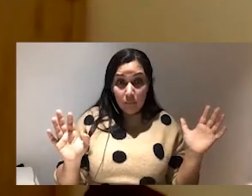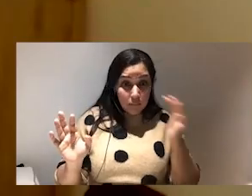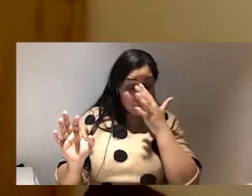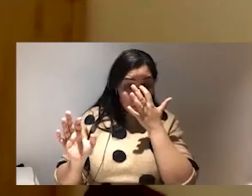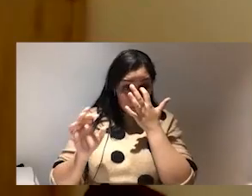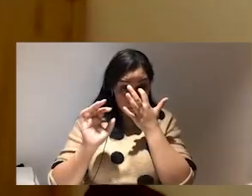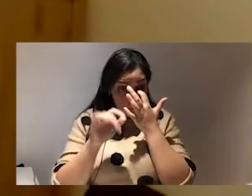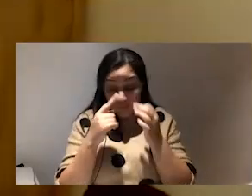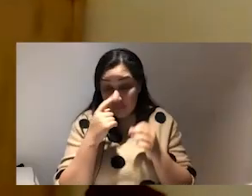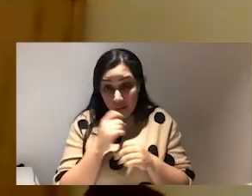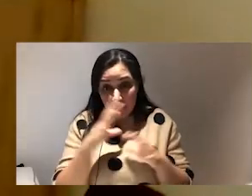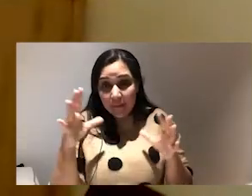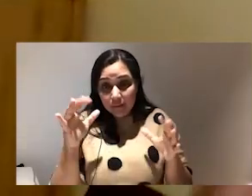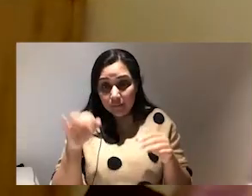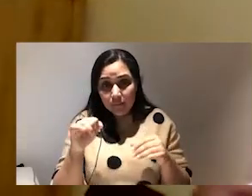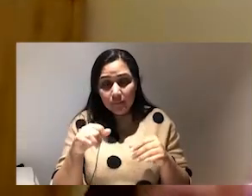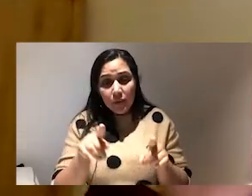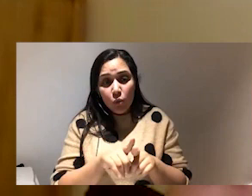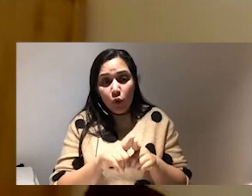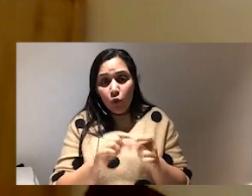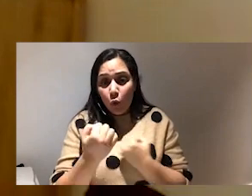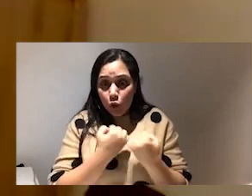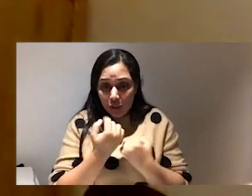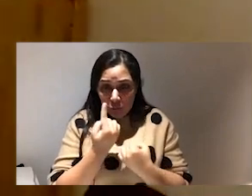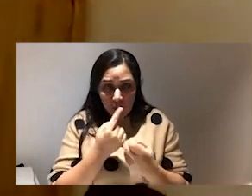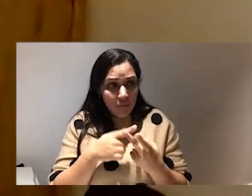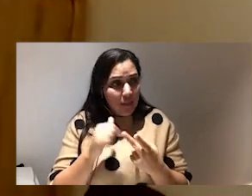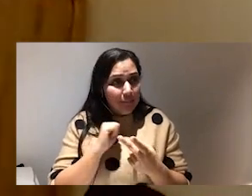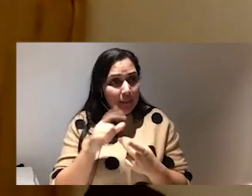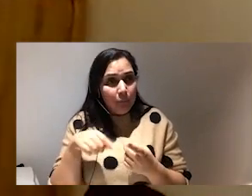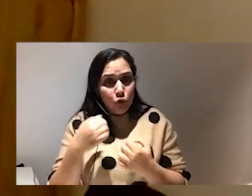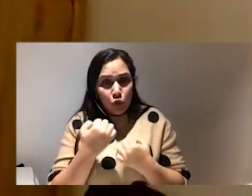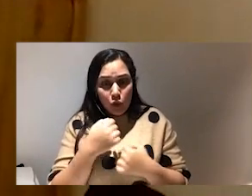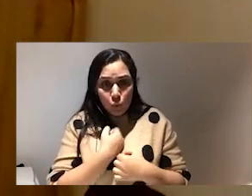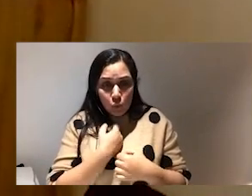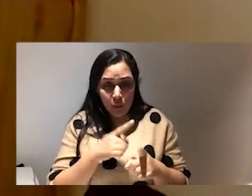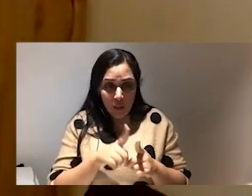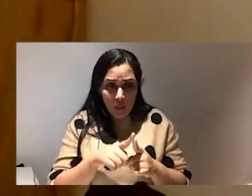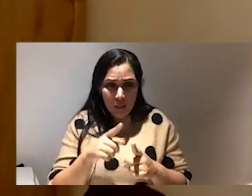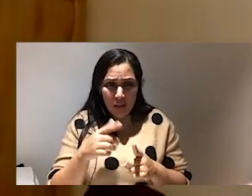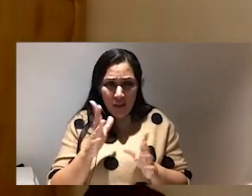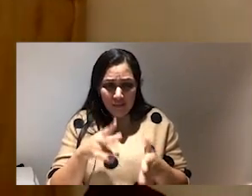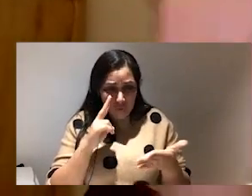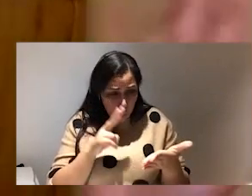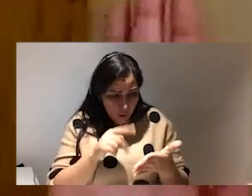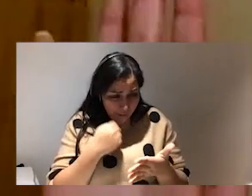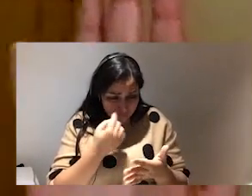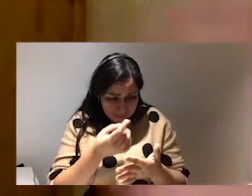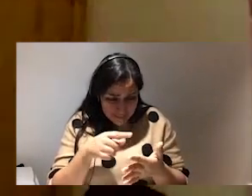so it's exhausting because you're also like judging yourself expecting other people to judge you like having to like look at everything